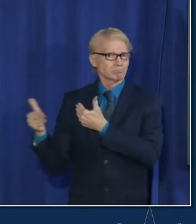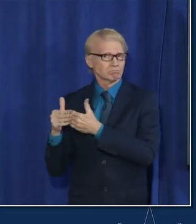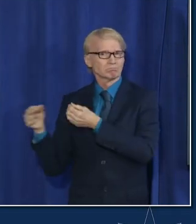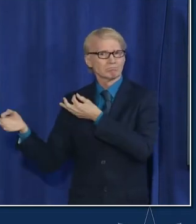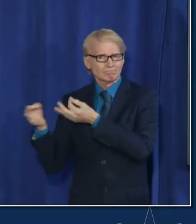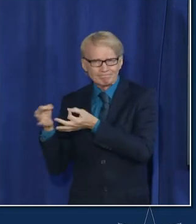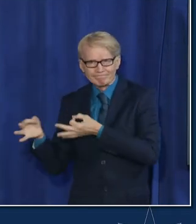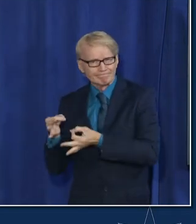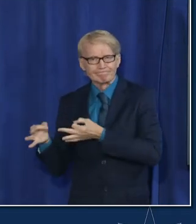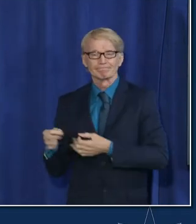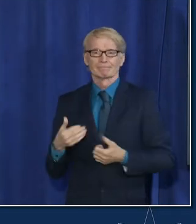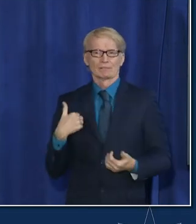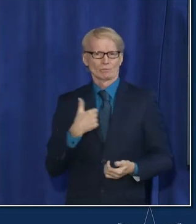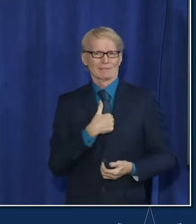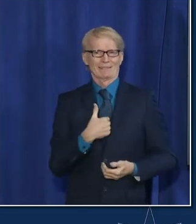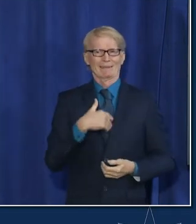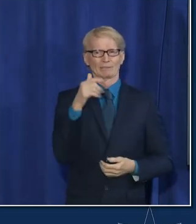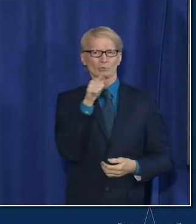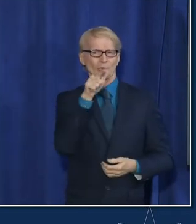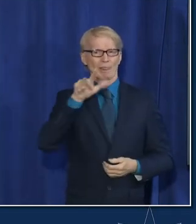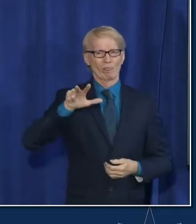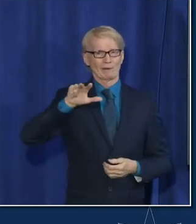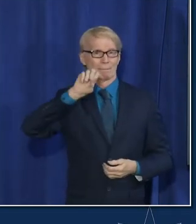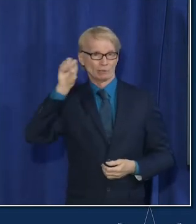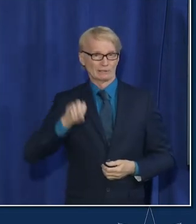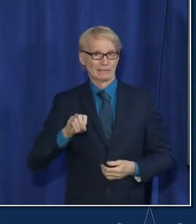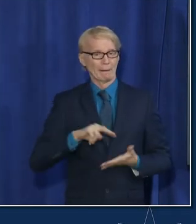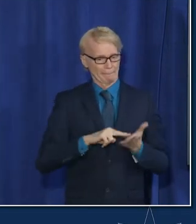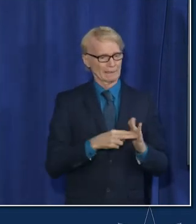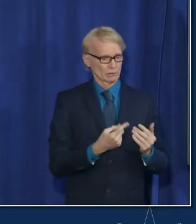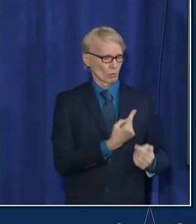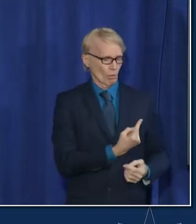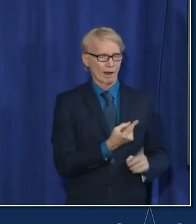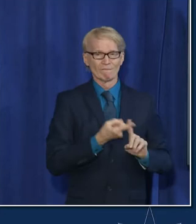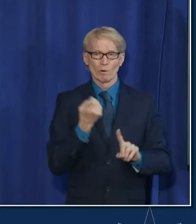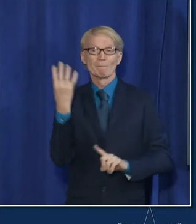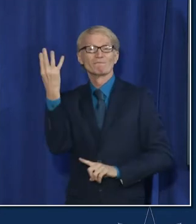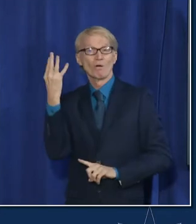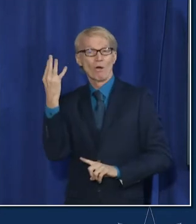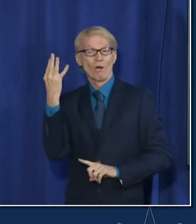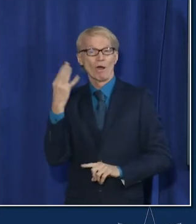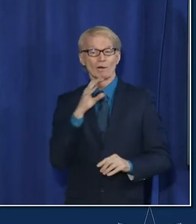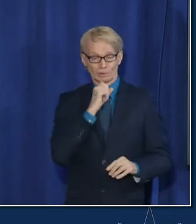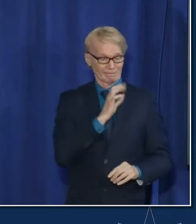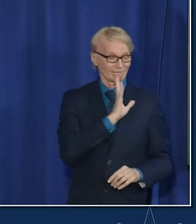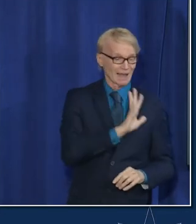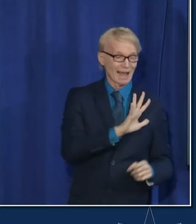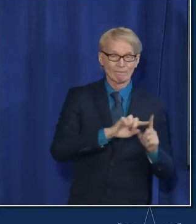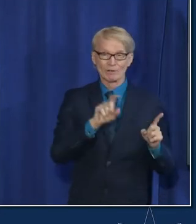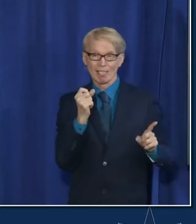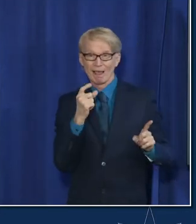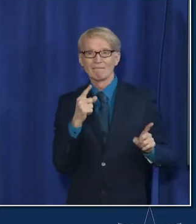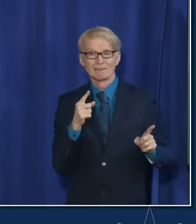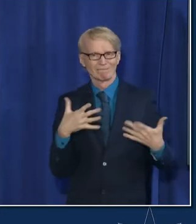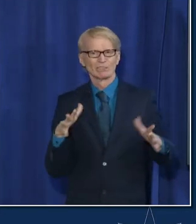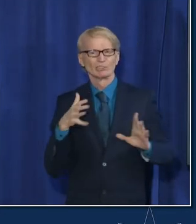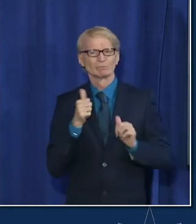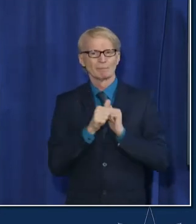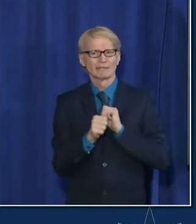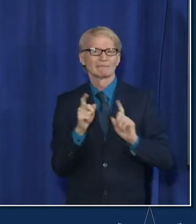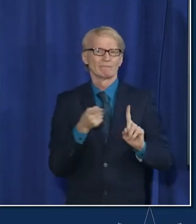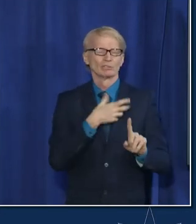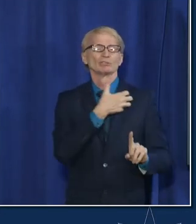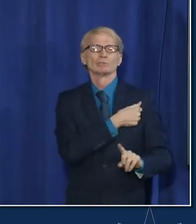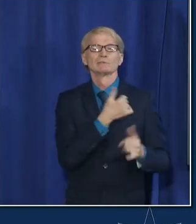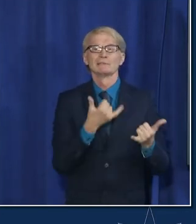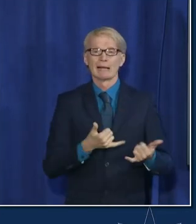uptake here we've hit 23 so almost one in four of Chicagoans 5 to 11 have had that first dose and we're just starting to